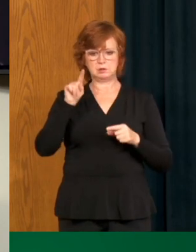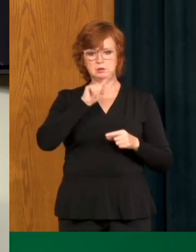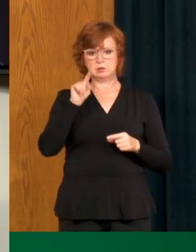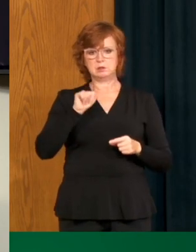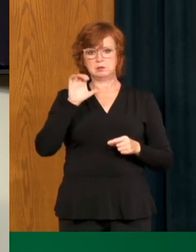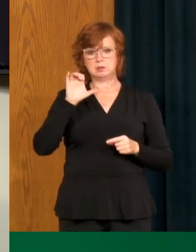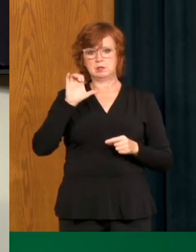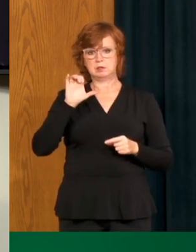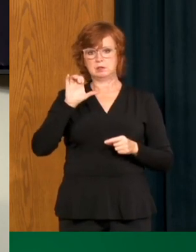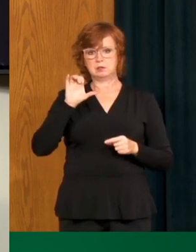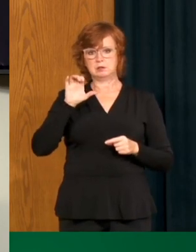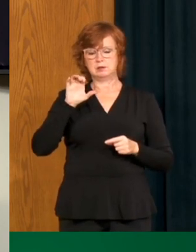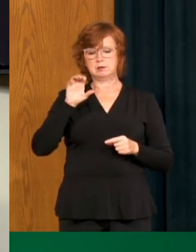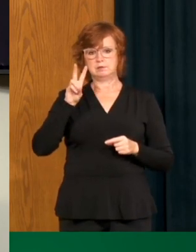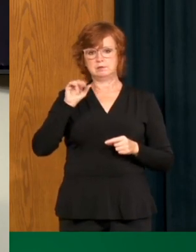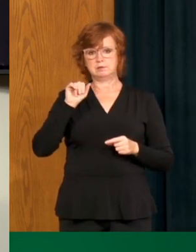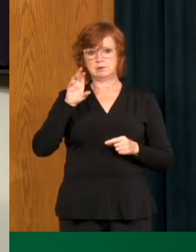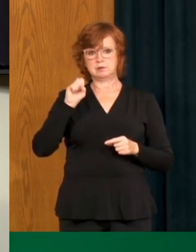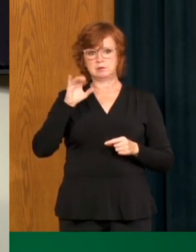Zach Vissera with the Star Phoenix.